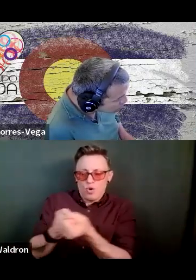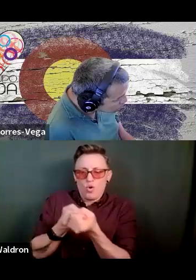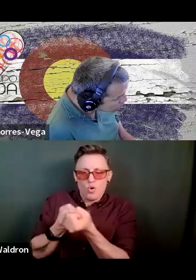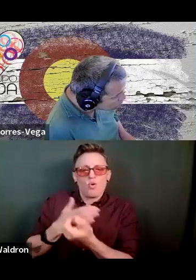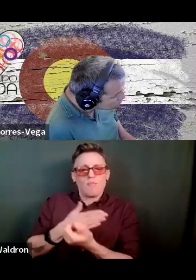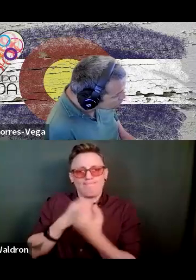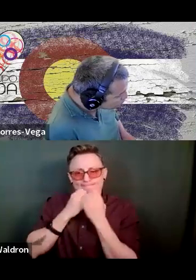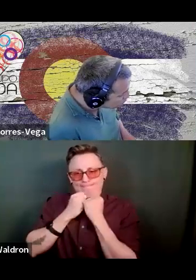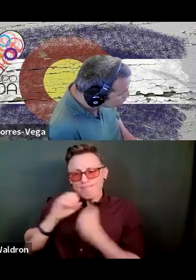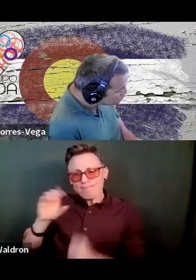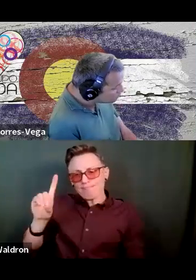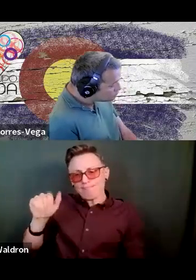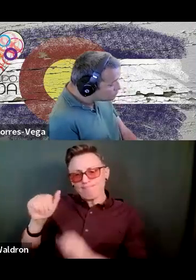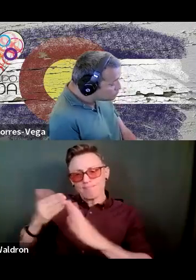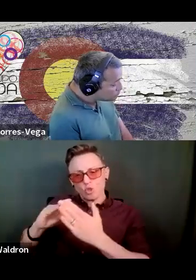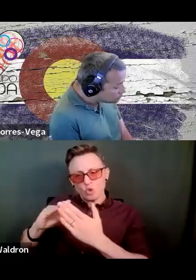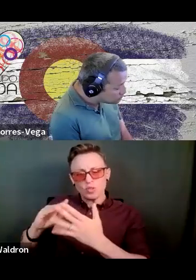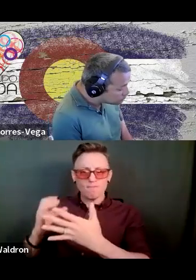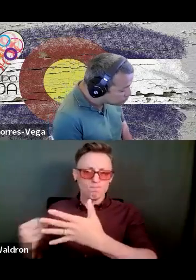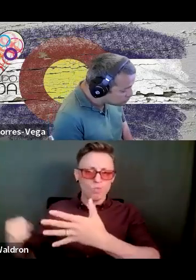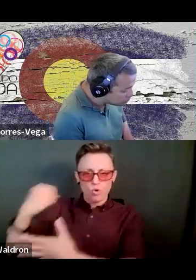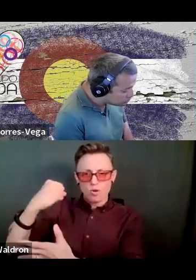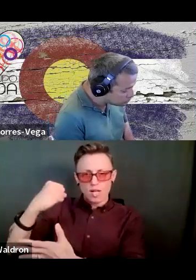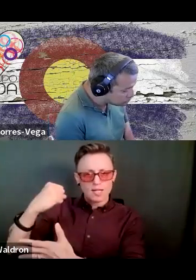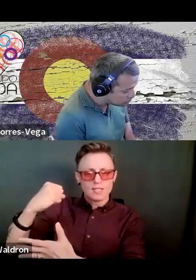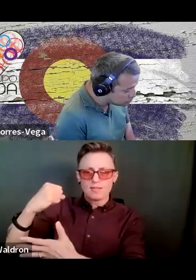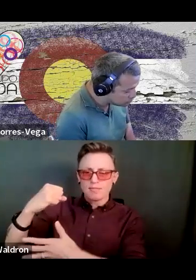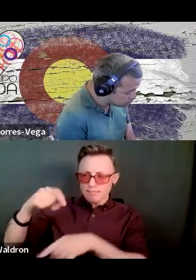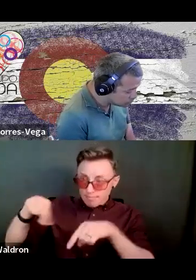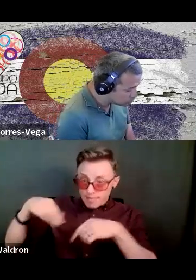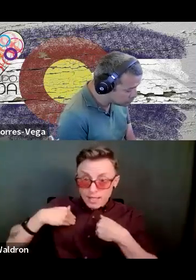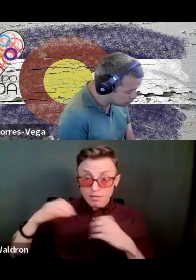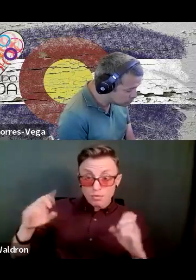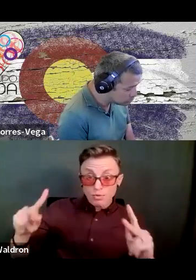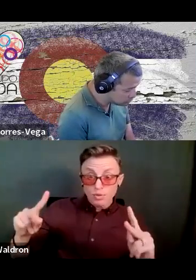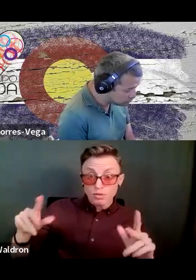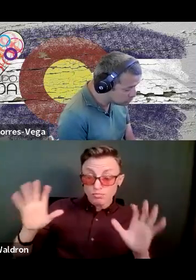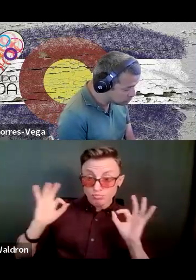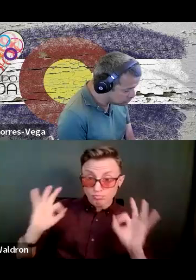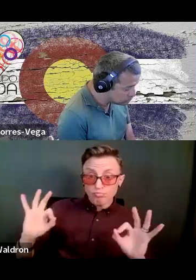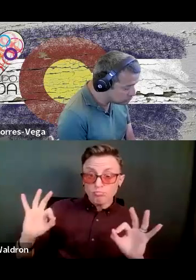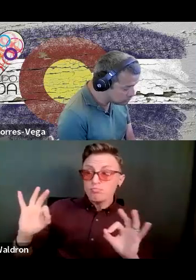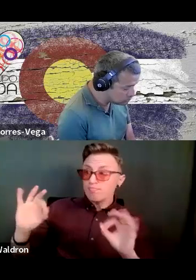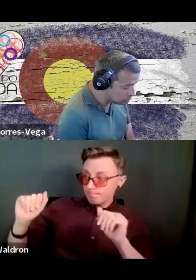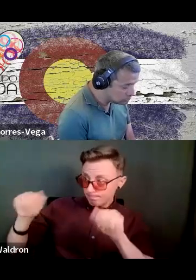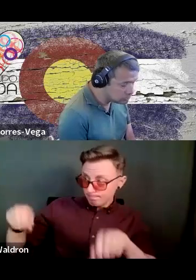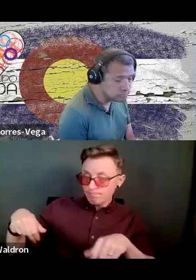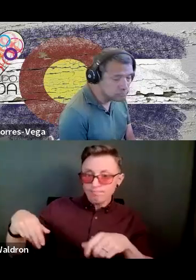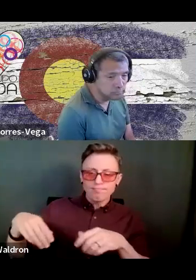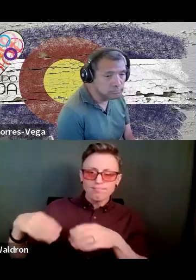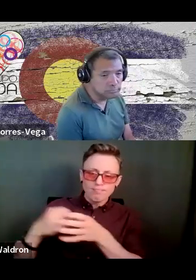putting them first, making sure they have opportunities to grow